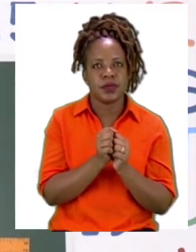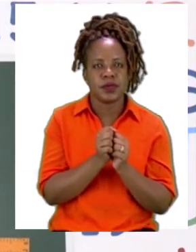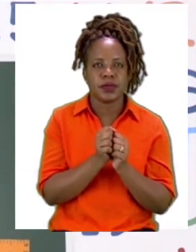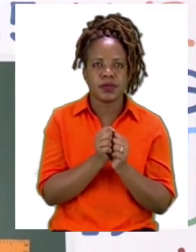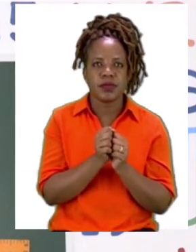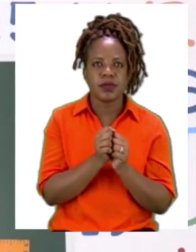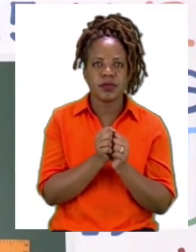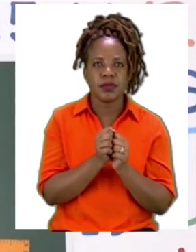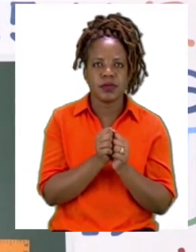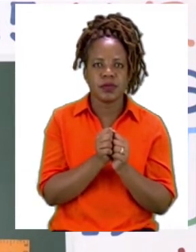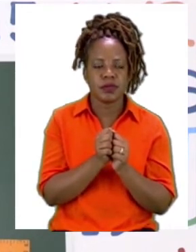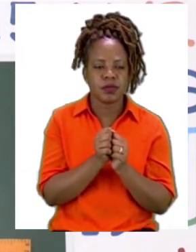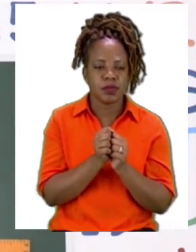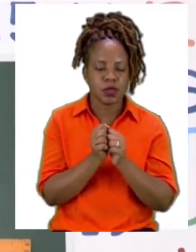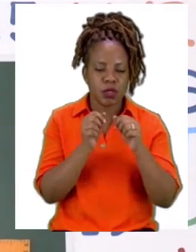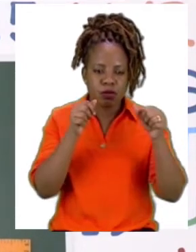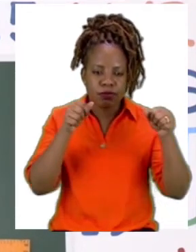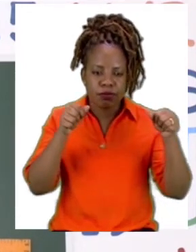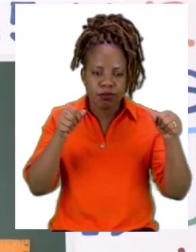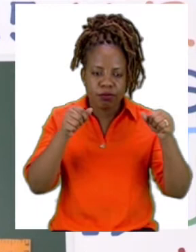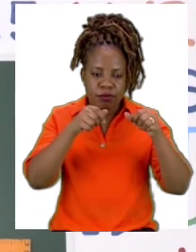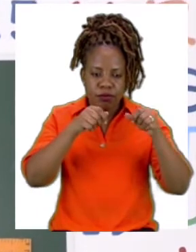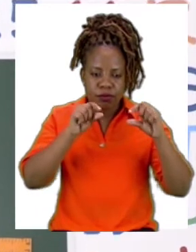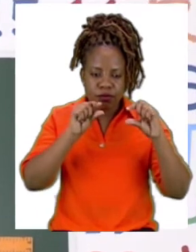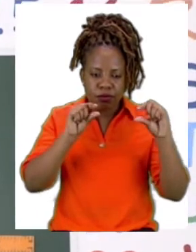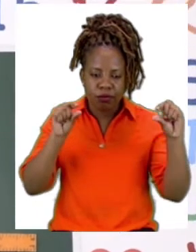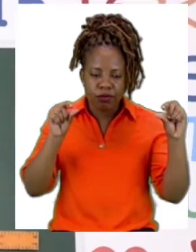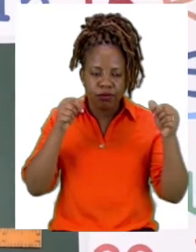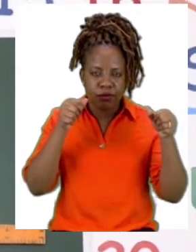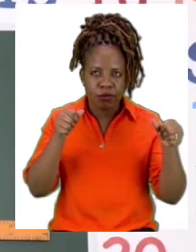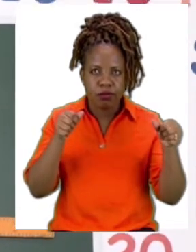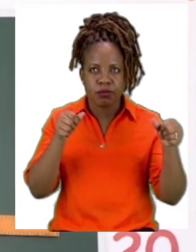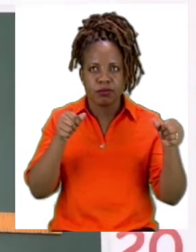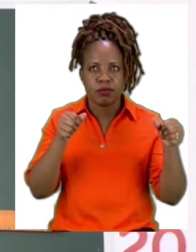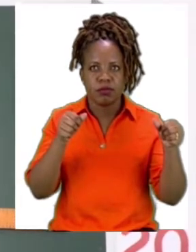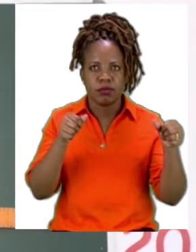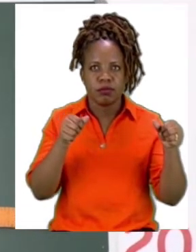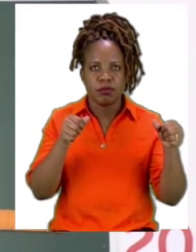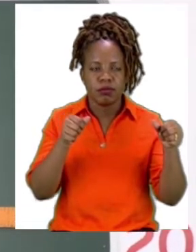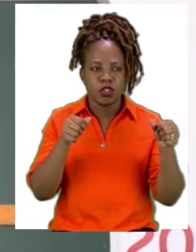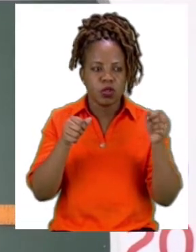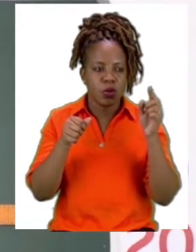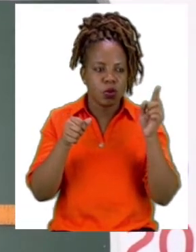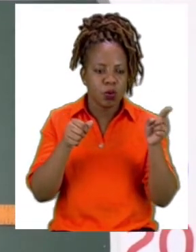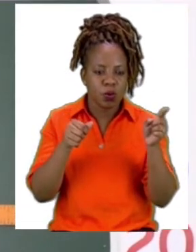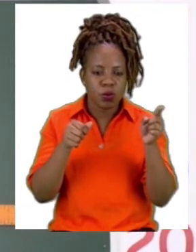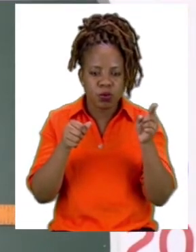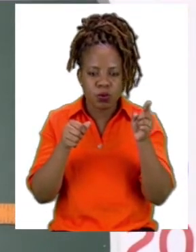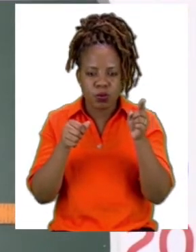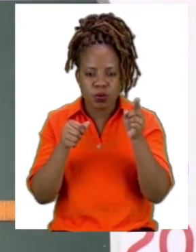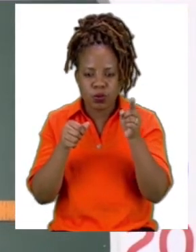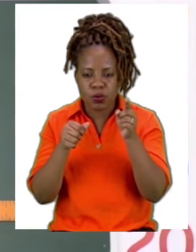you'll be taking a look at where it's coming from. So we start measuring from the left, going to the right.